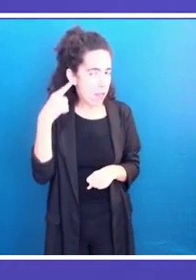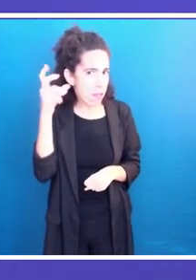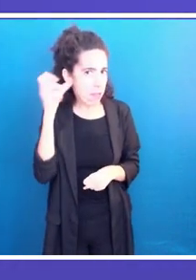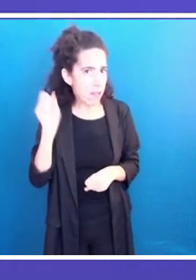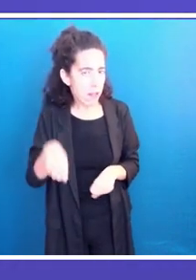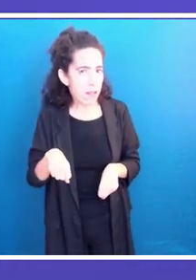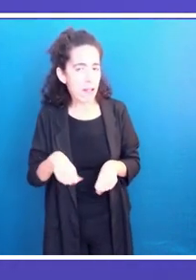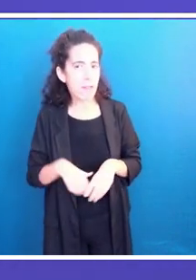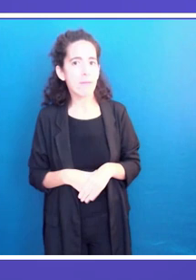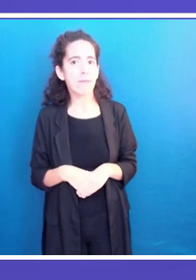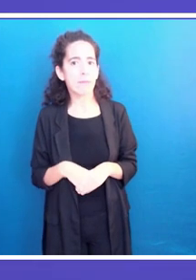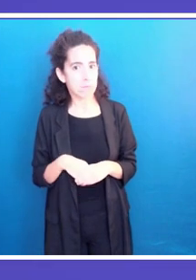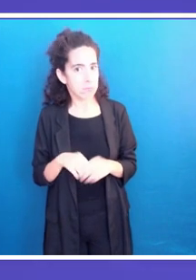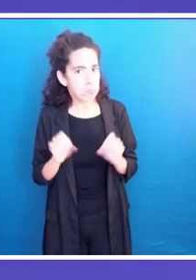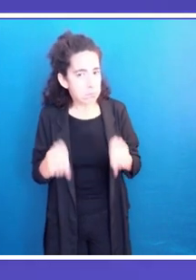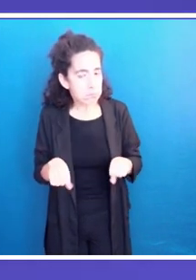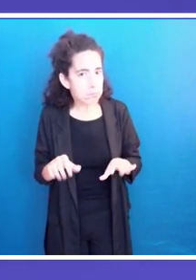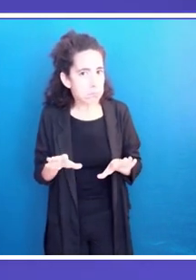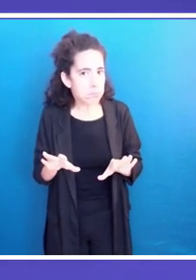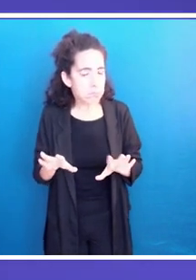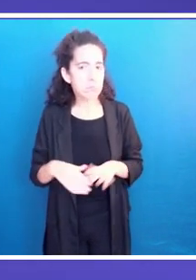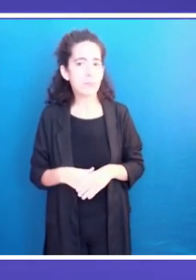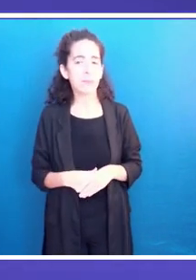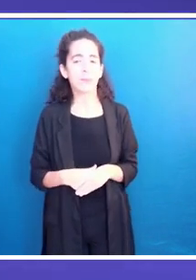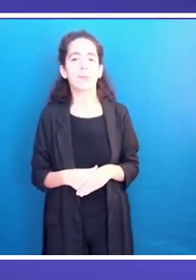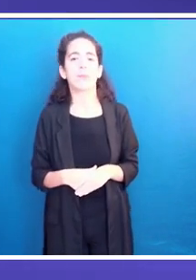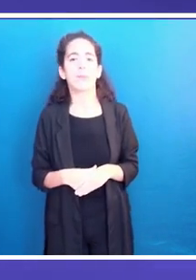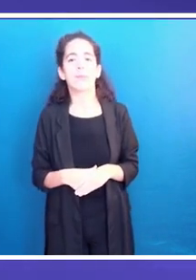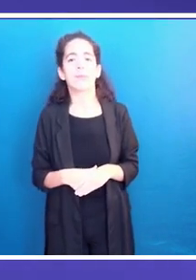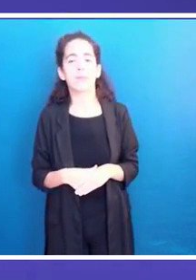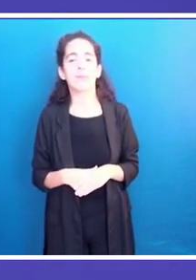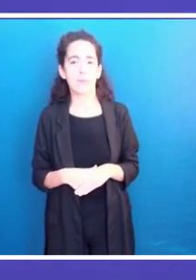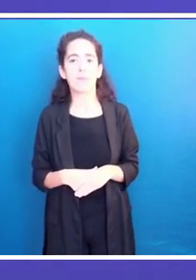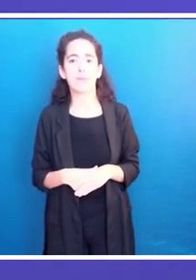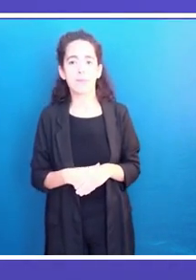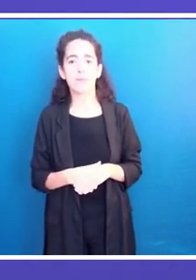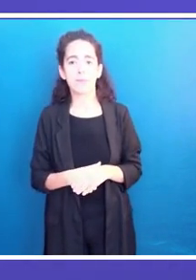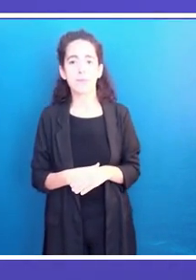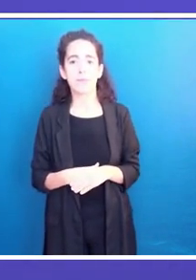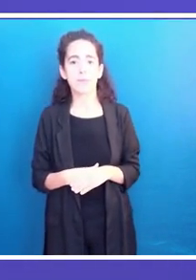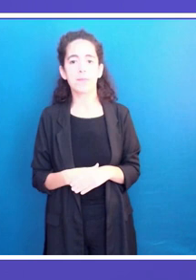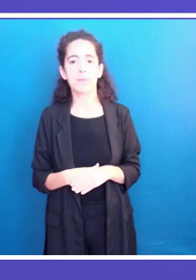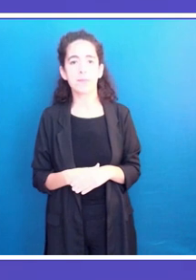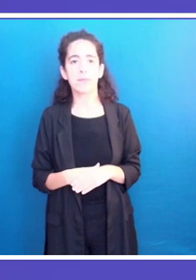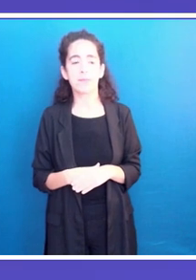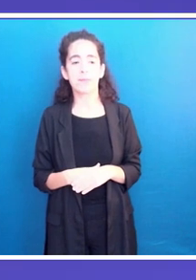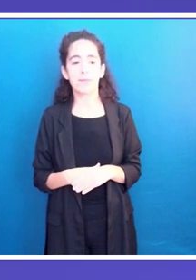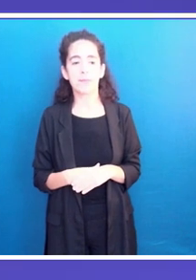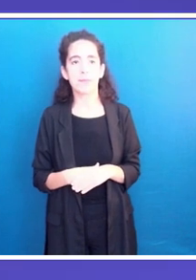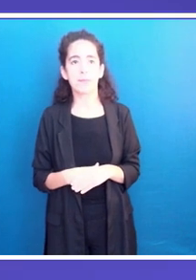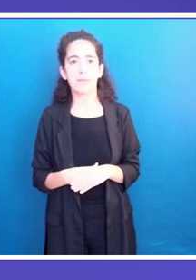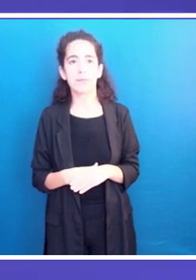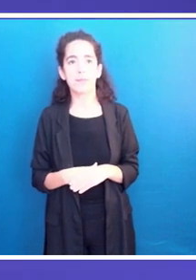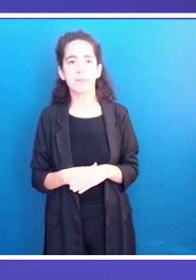Can you hear me okay? Can you please confirm you can hear me? You can hear me. You Brilliant. Good day,